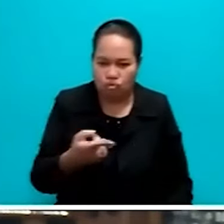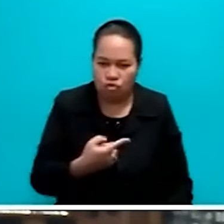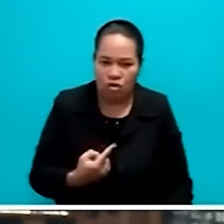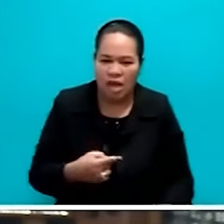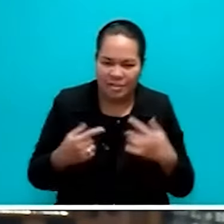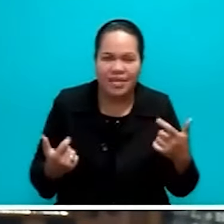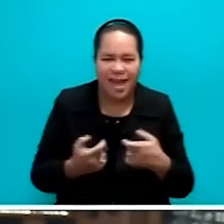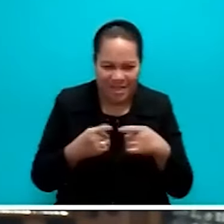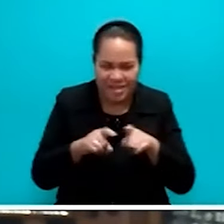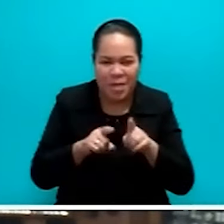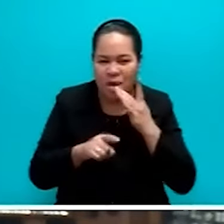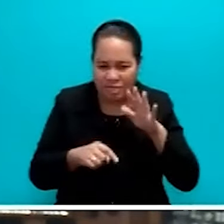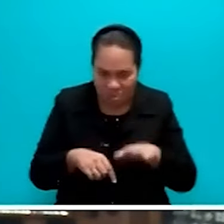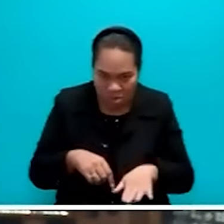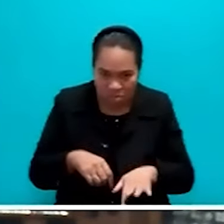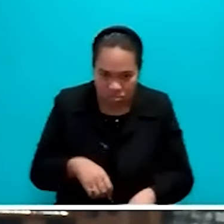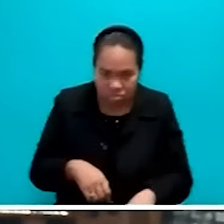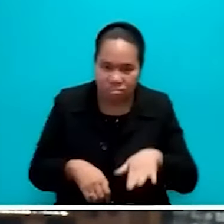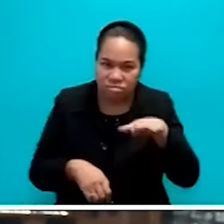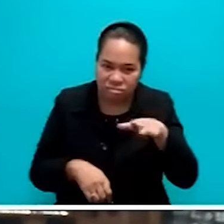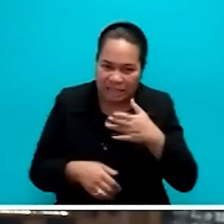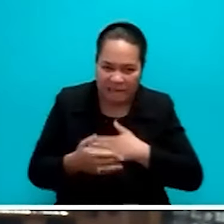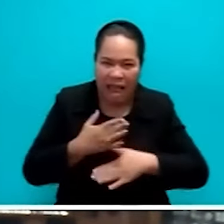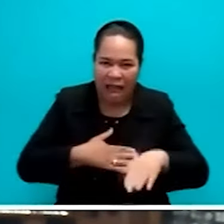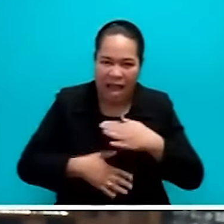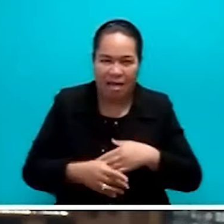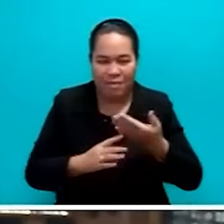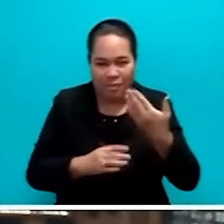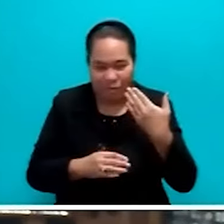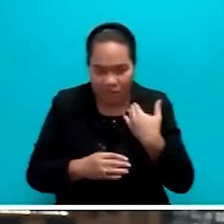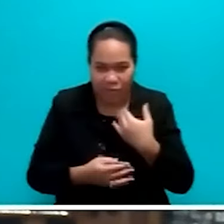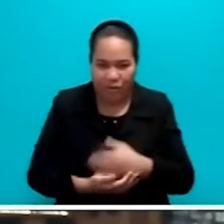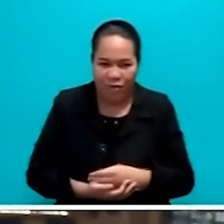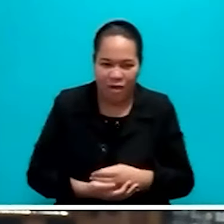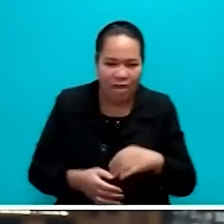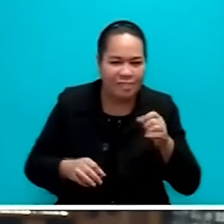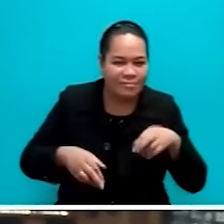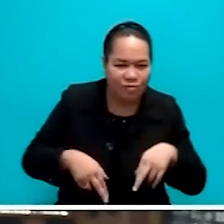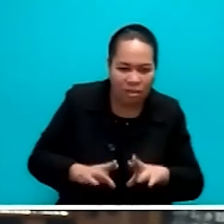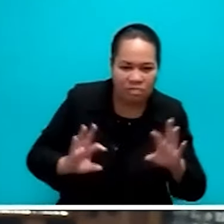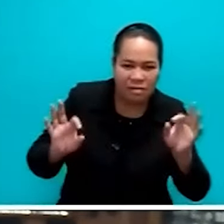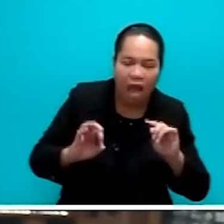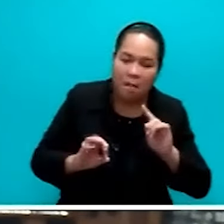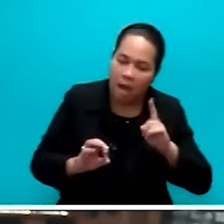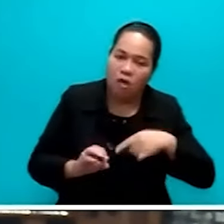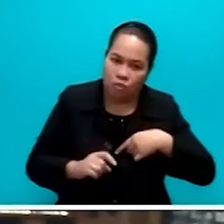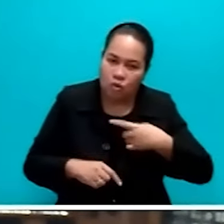areas and times to soldier on,